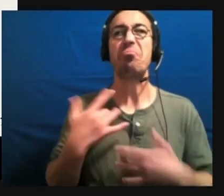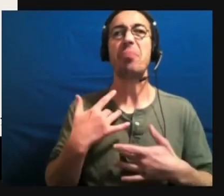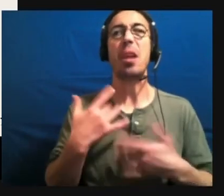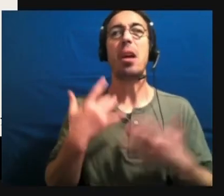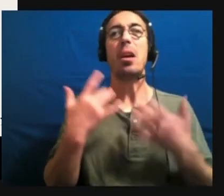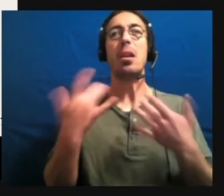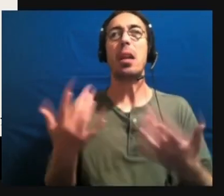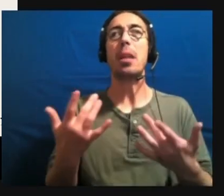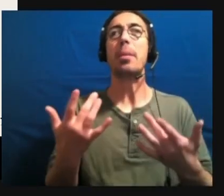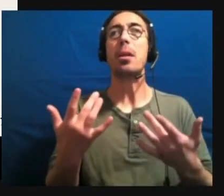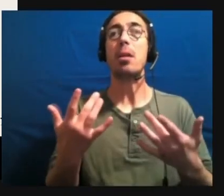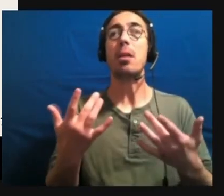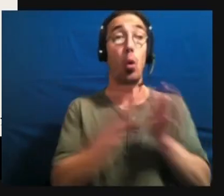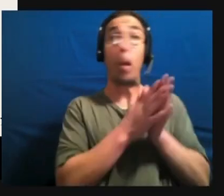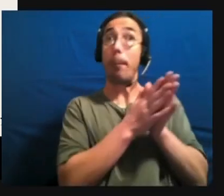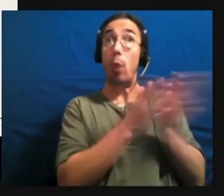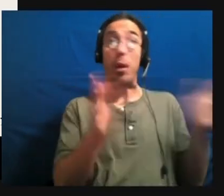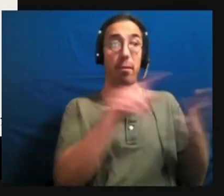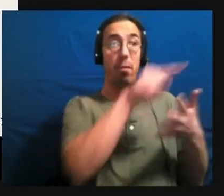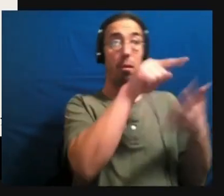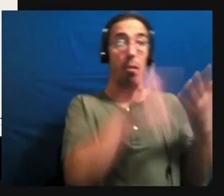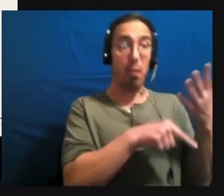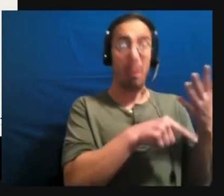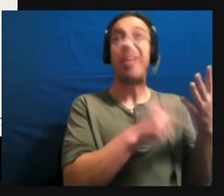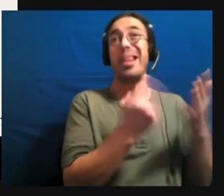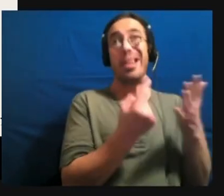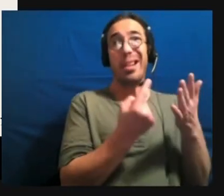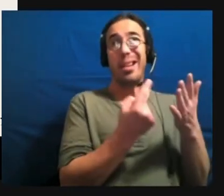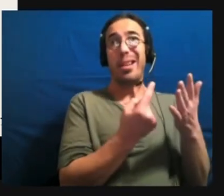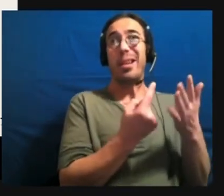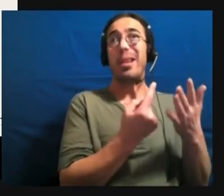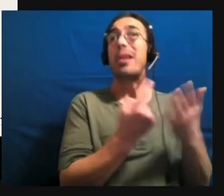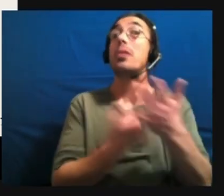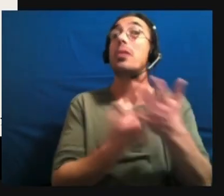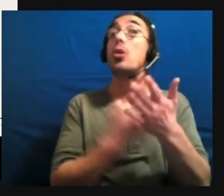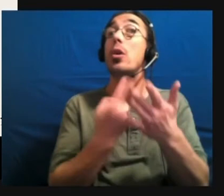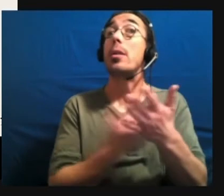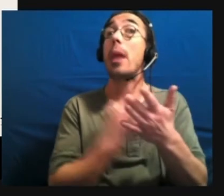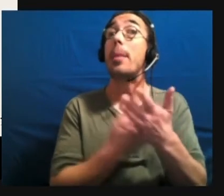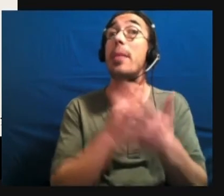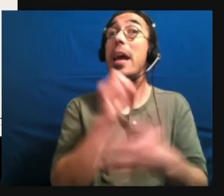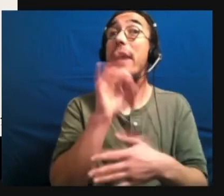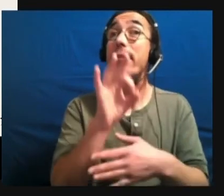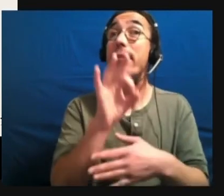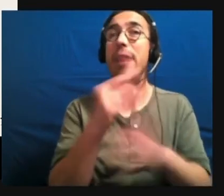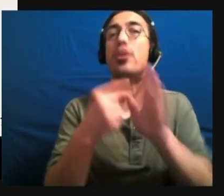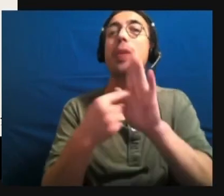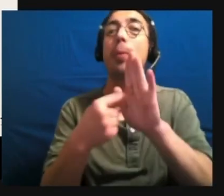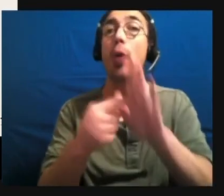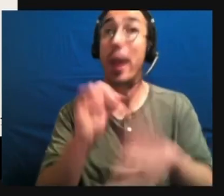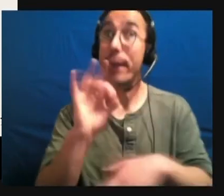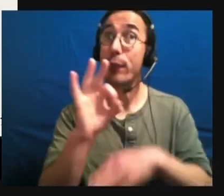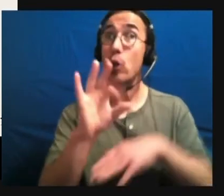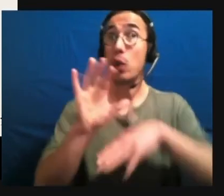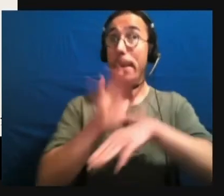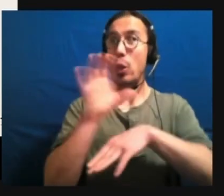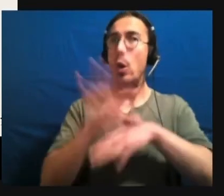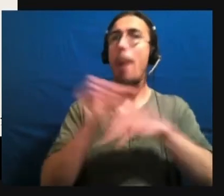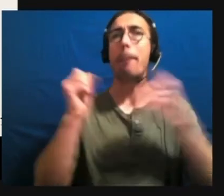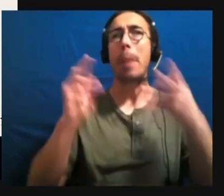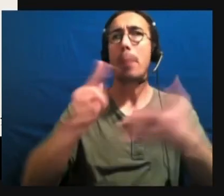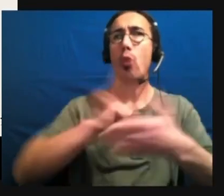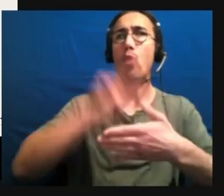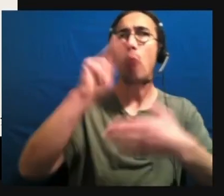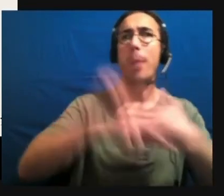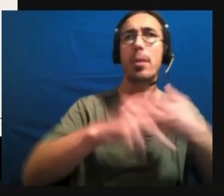literally getting overloaded. Like your computer is running too many programs. And, you know, once that